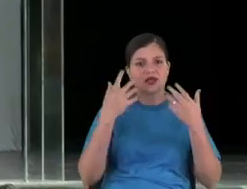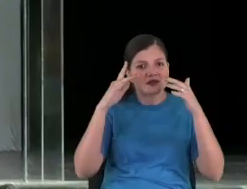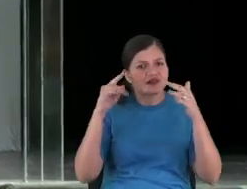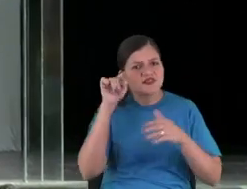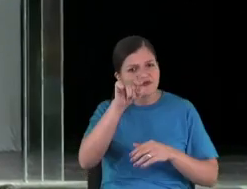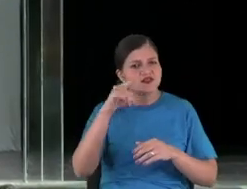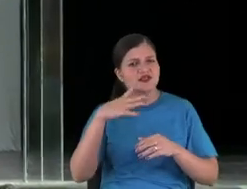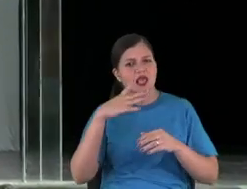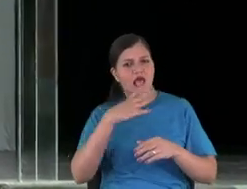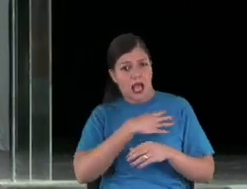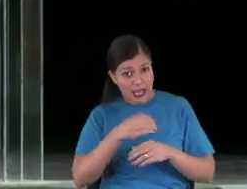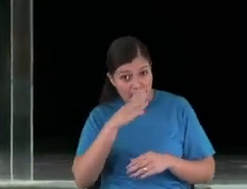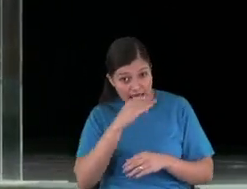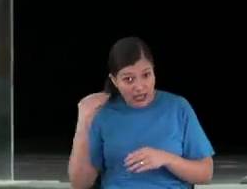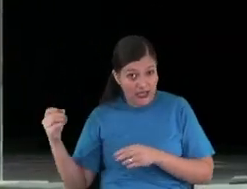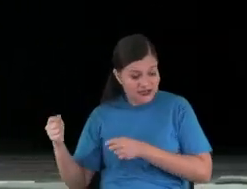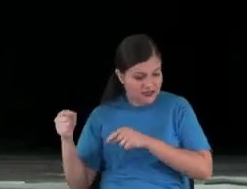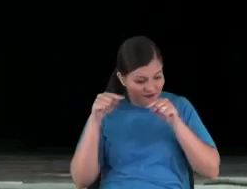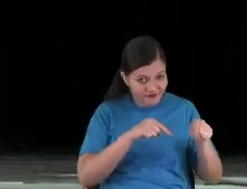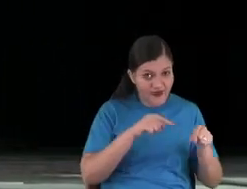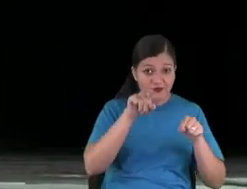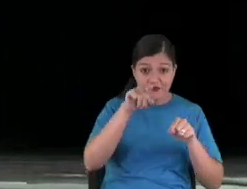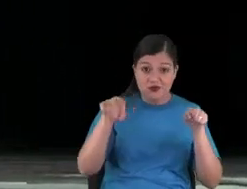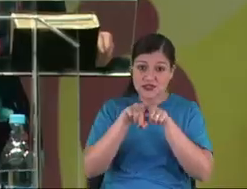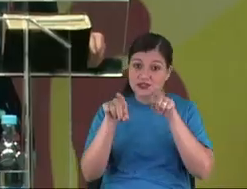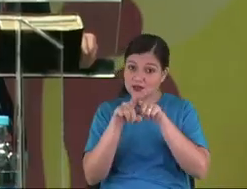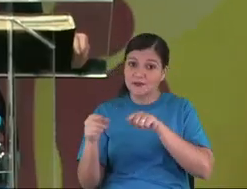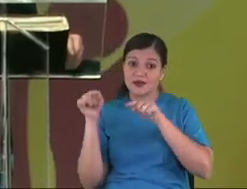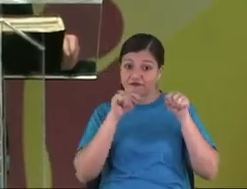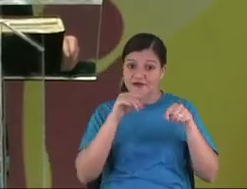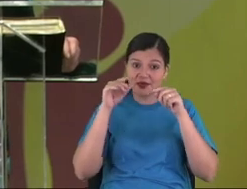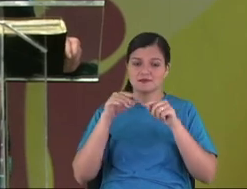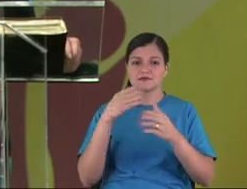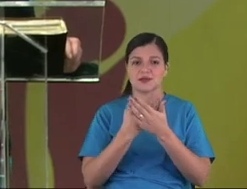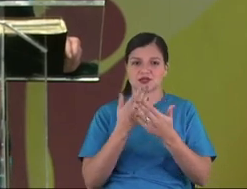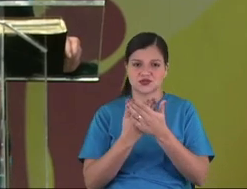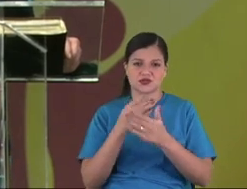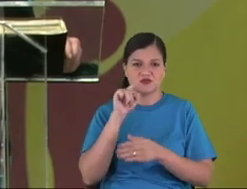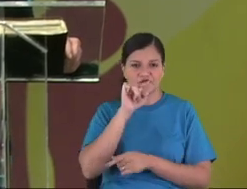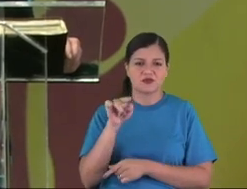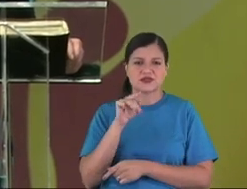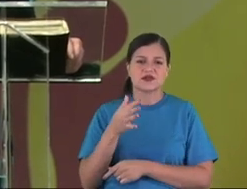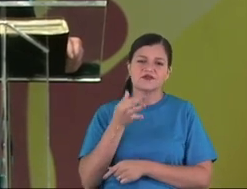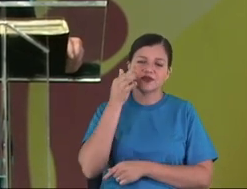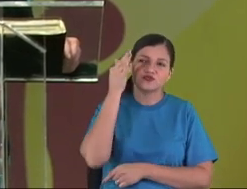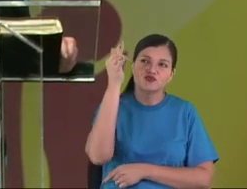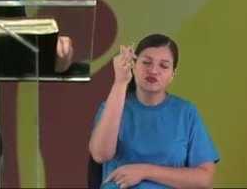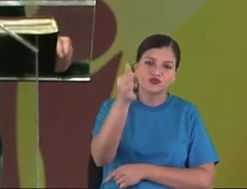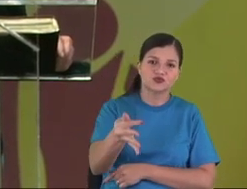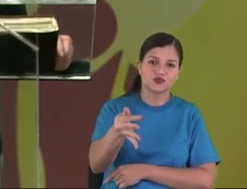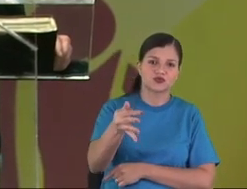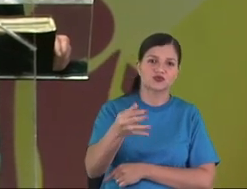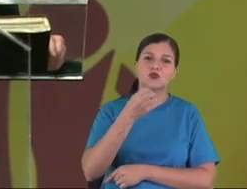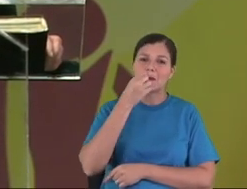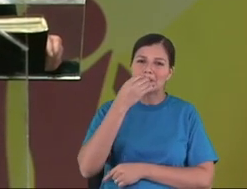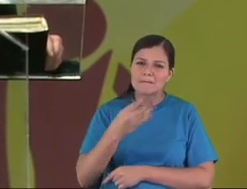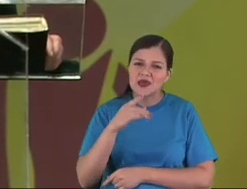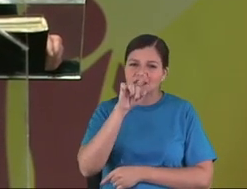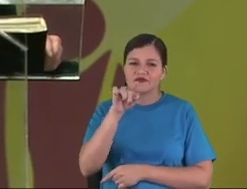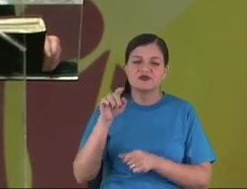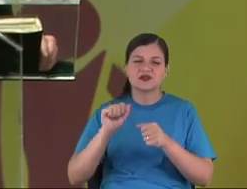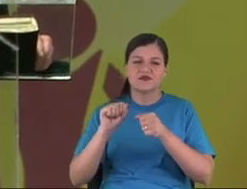you bring your kid and you still study the Bible with us here. You see one day